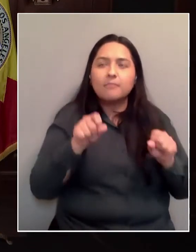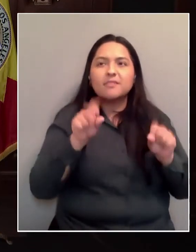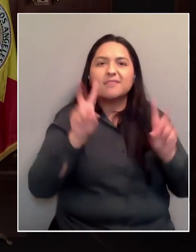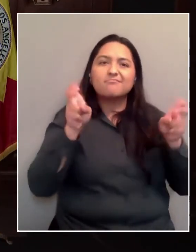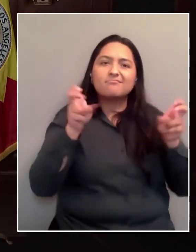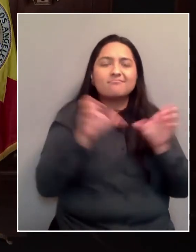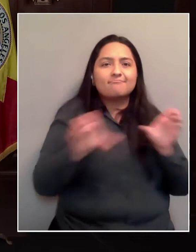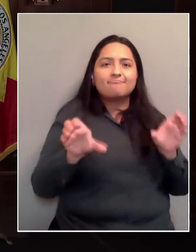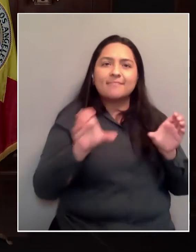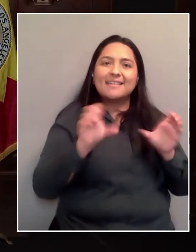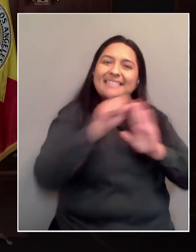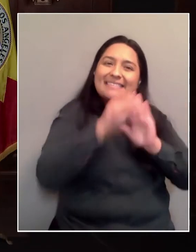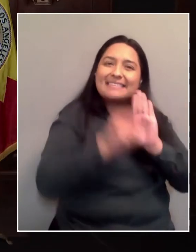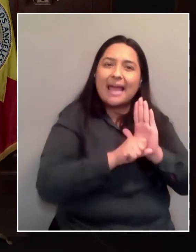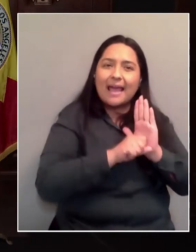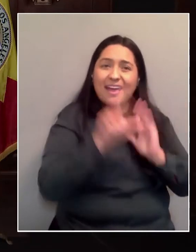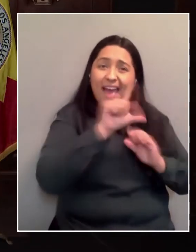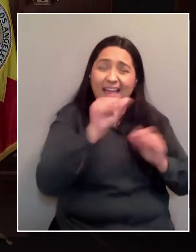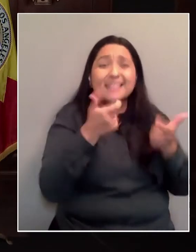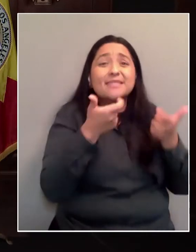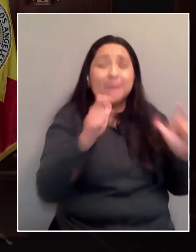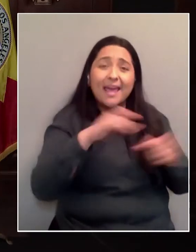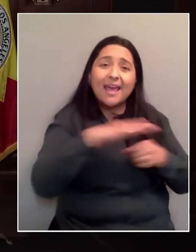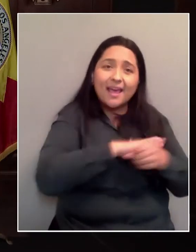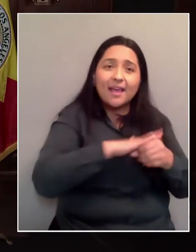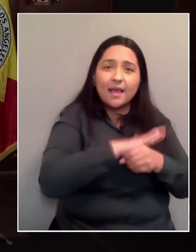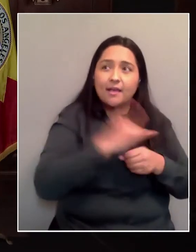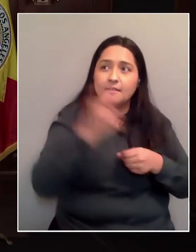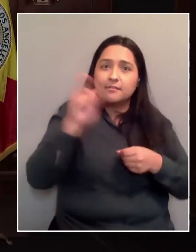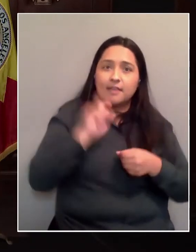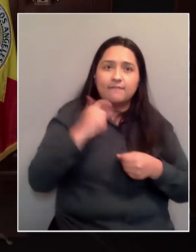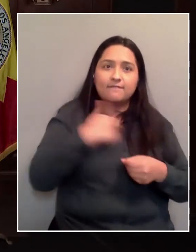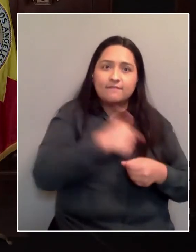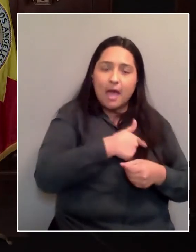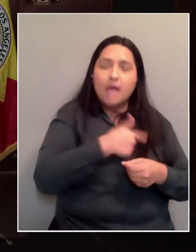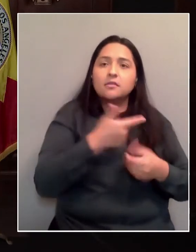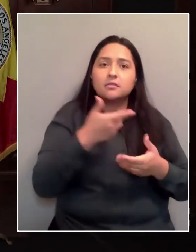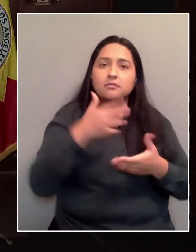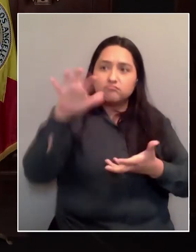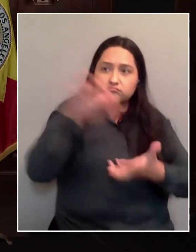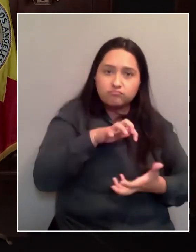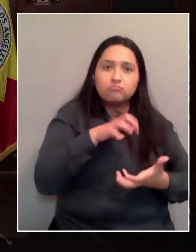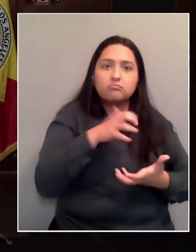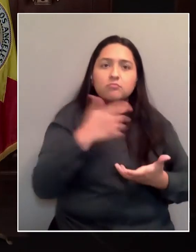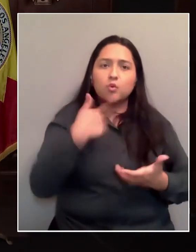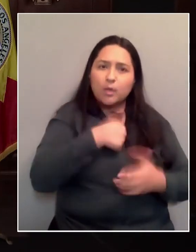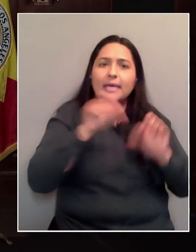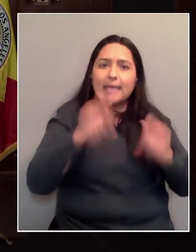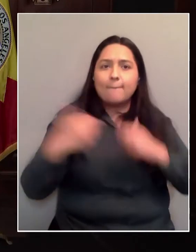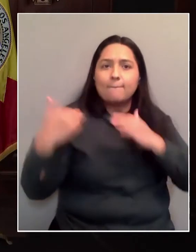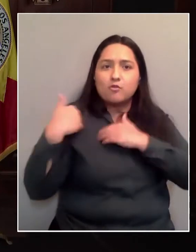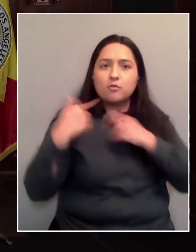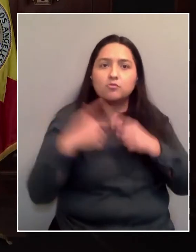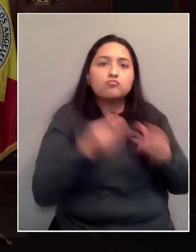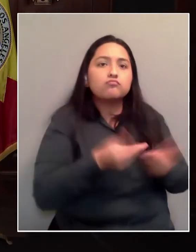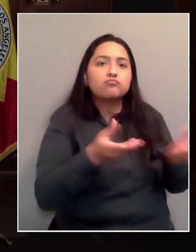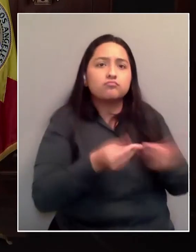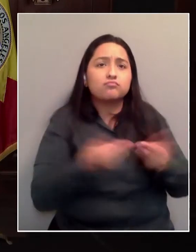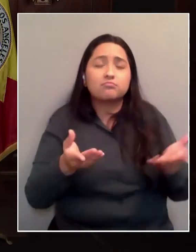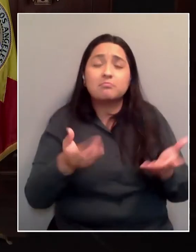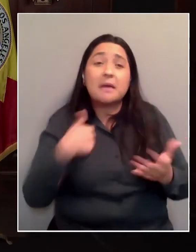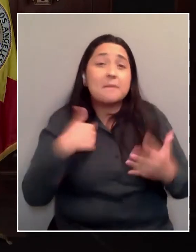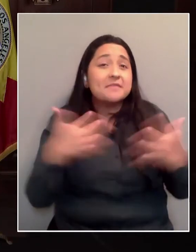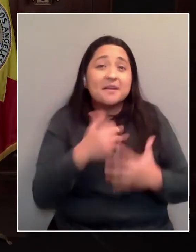the data back and holding us accountable. I'm not scared of that. In fact, I know that if we were getting much more of that direct